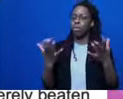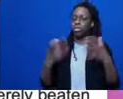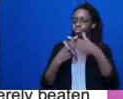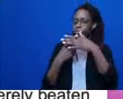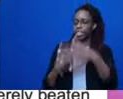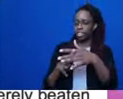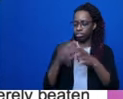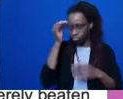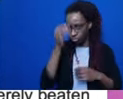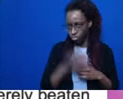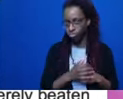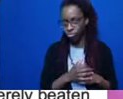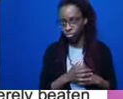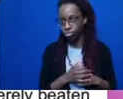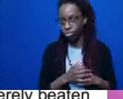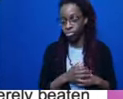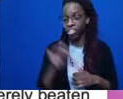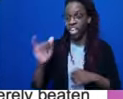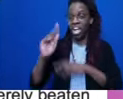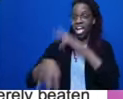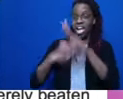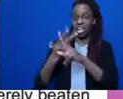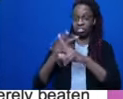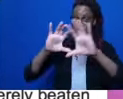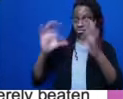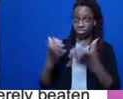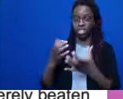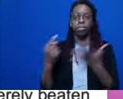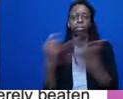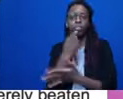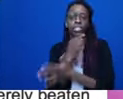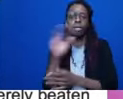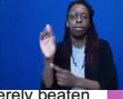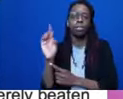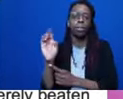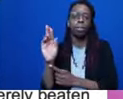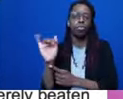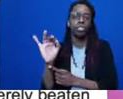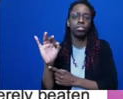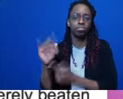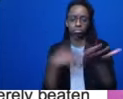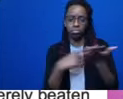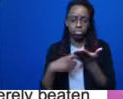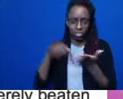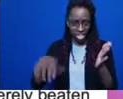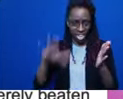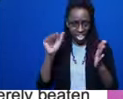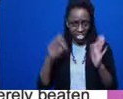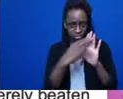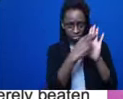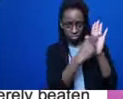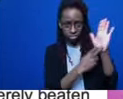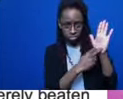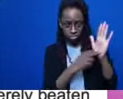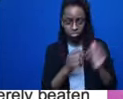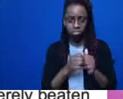debrief the case after this with a series of questions. In the curriculum, I ask